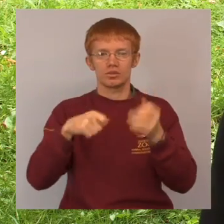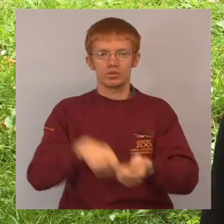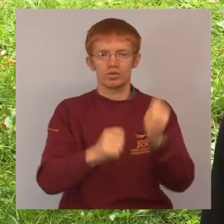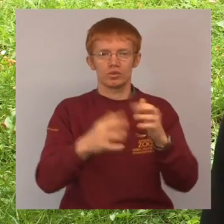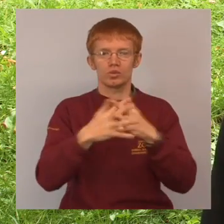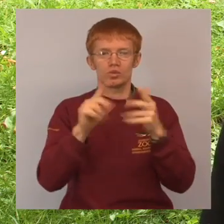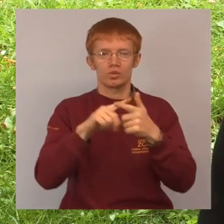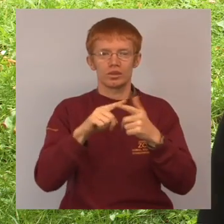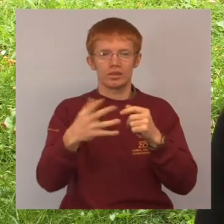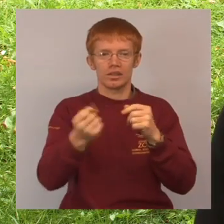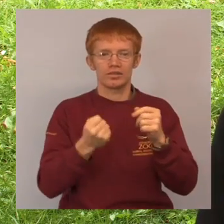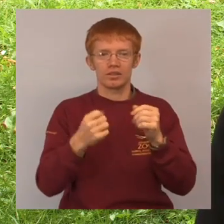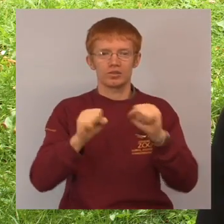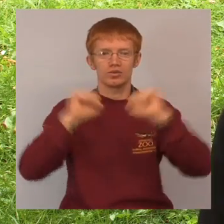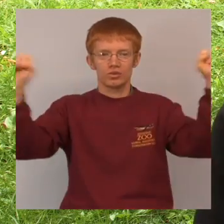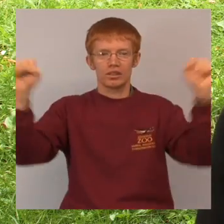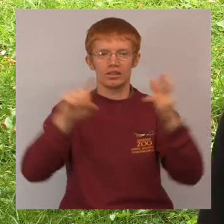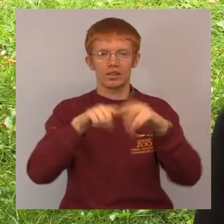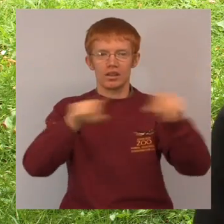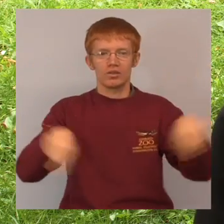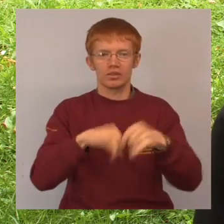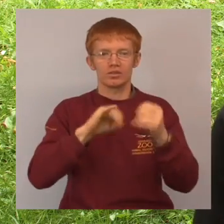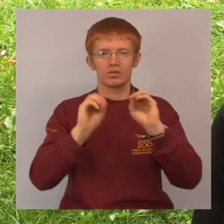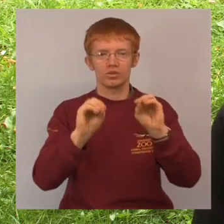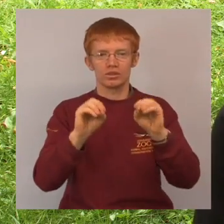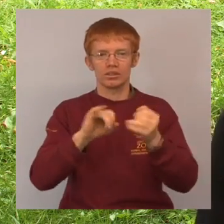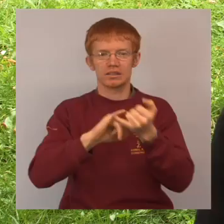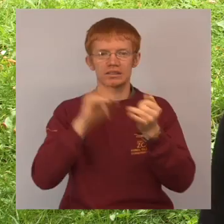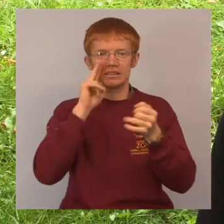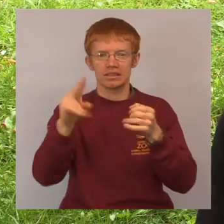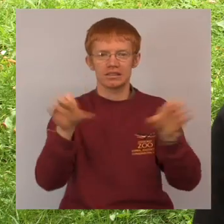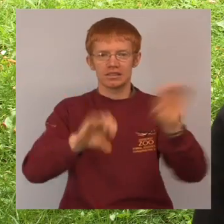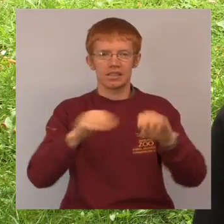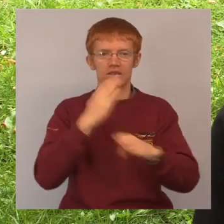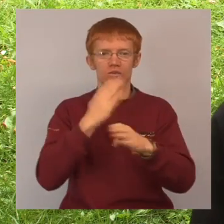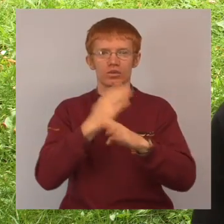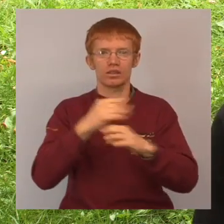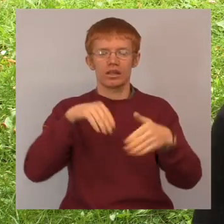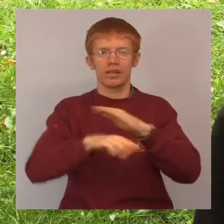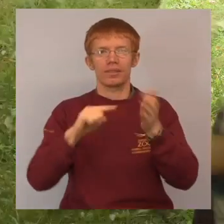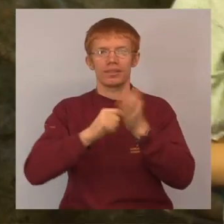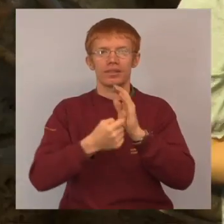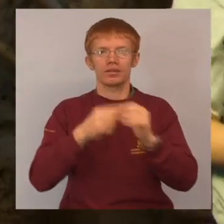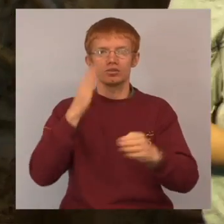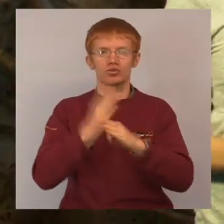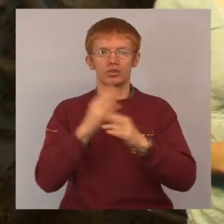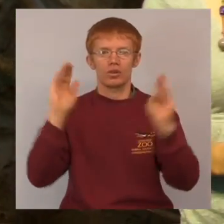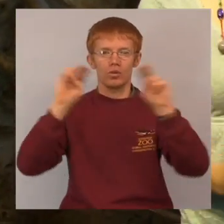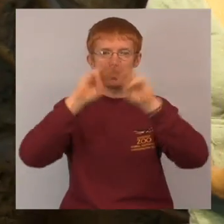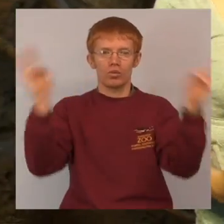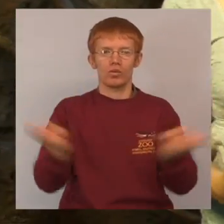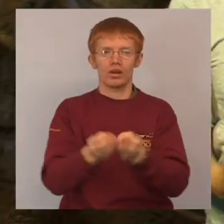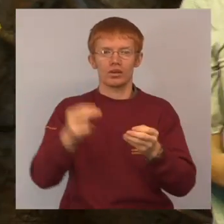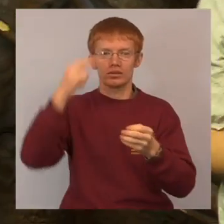get to see what it's like to be a real scientist working in in the real world. What we're doing is